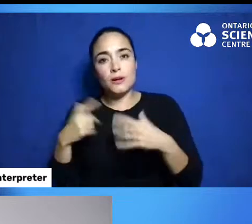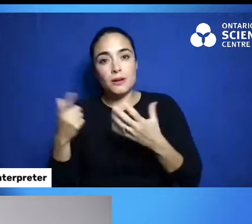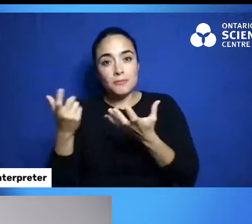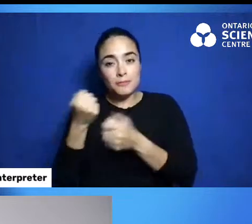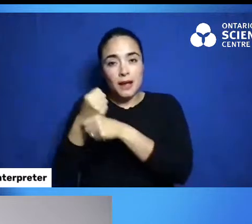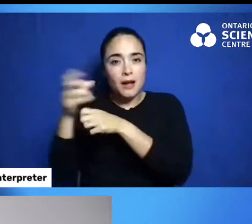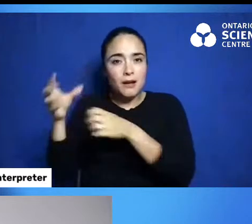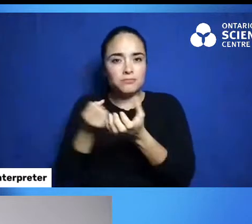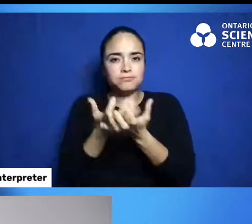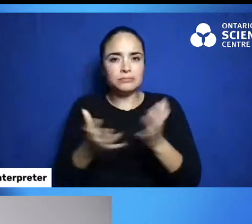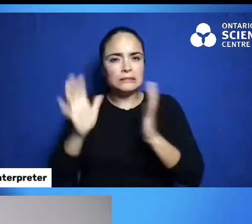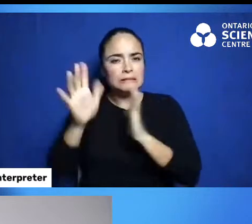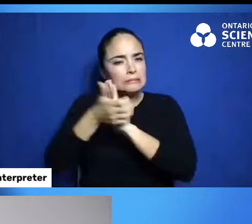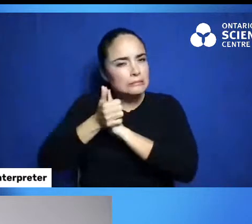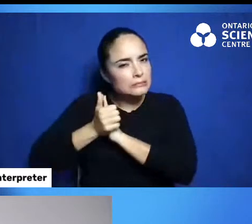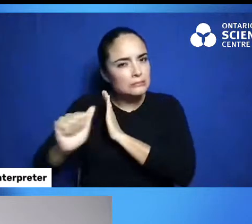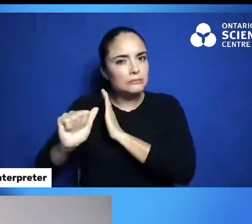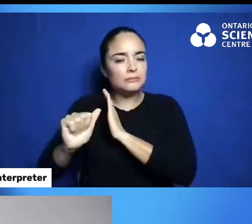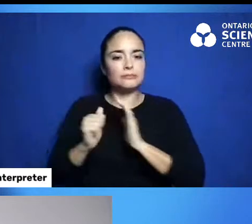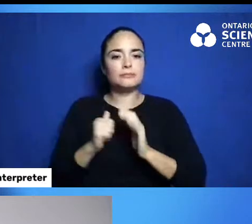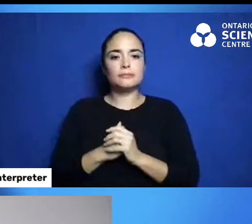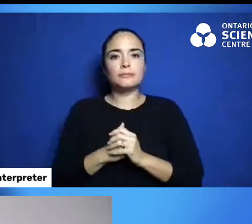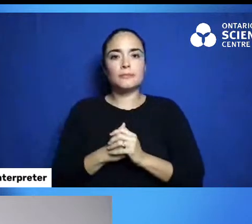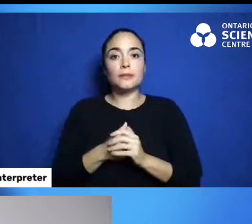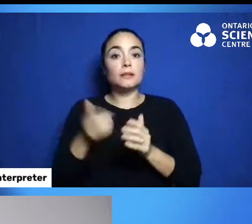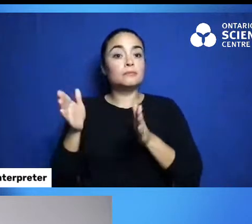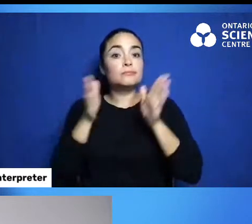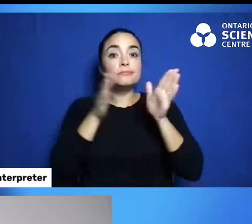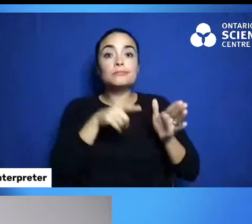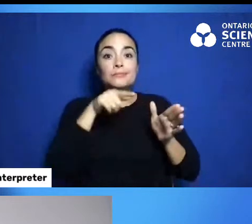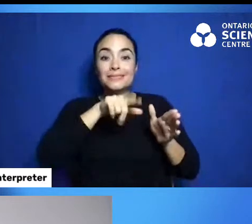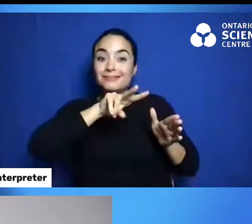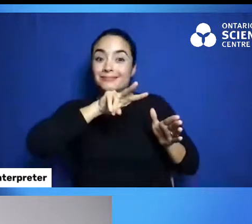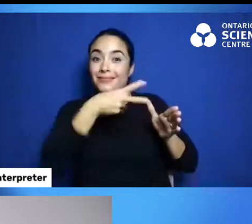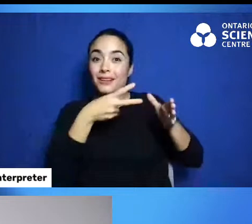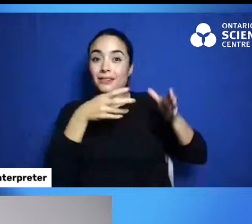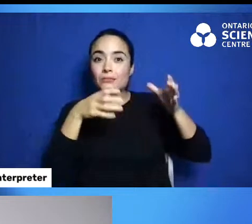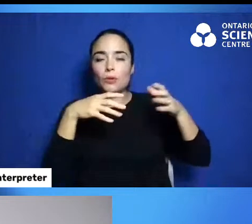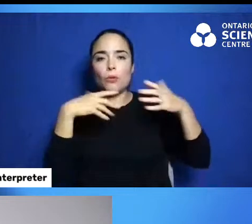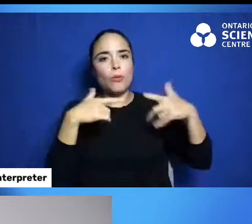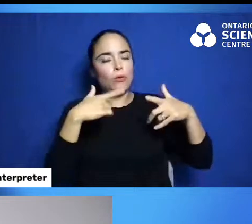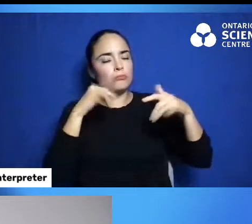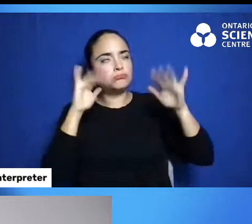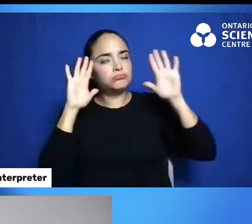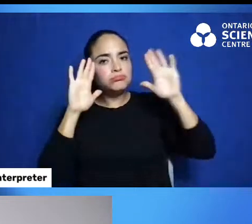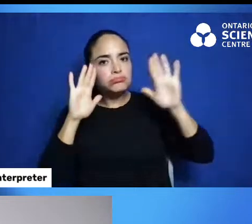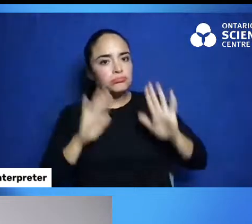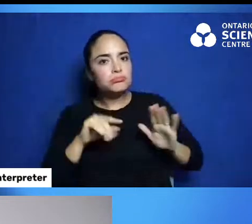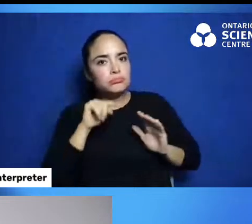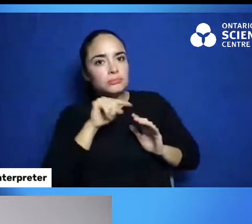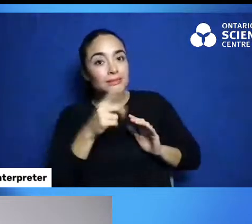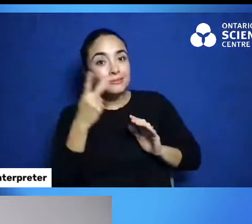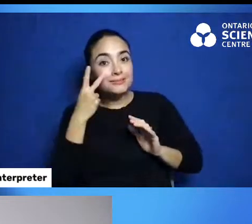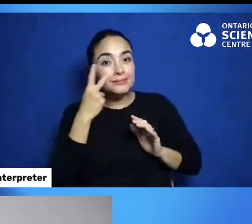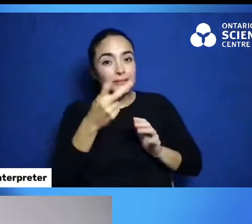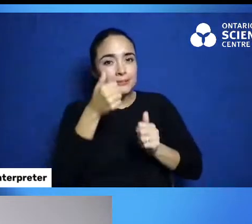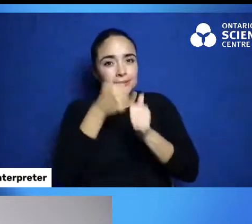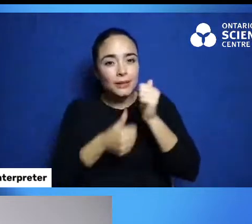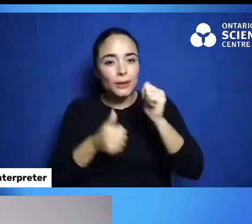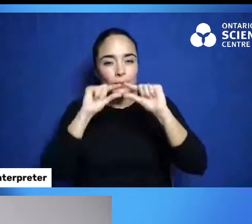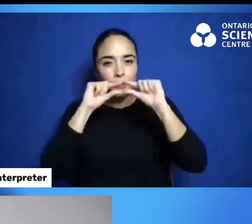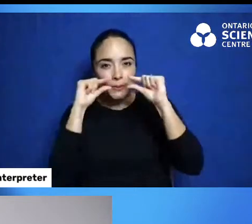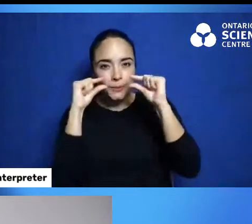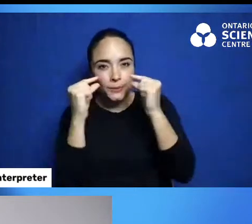This ash basket is fantastic as well. You see, the strips are actually thinner, smaller strips.